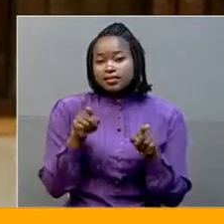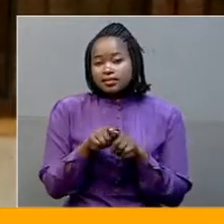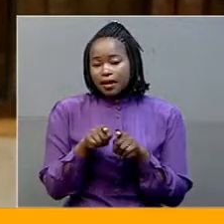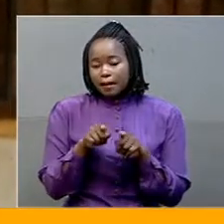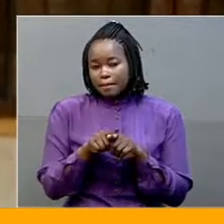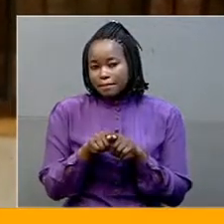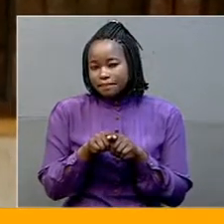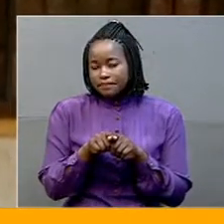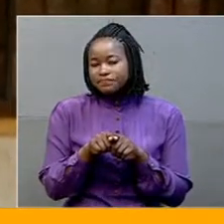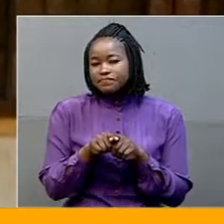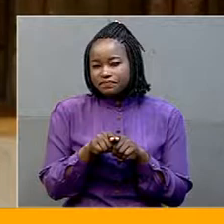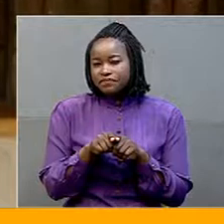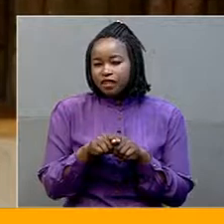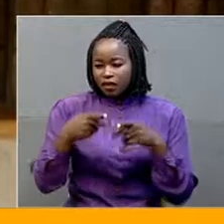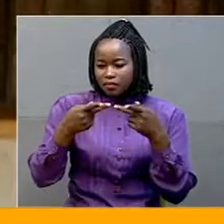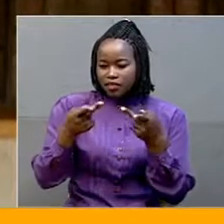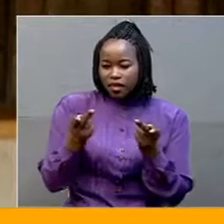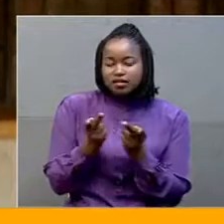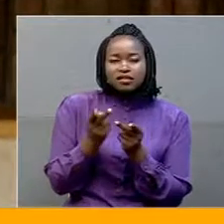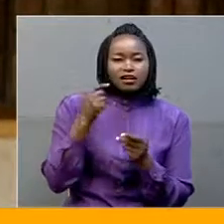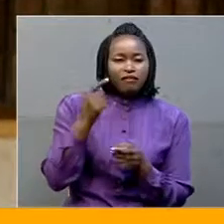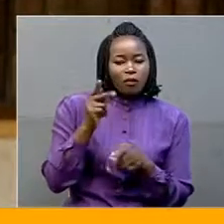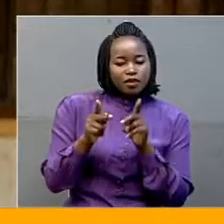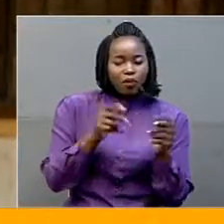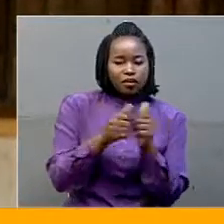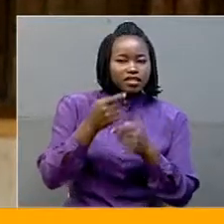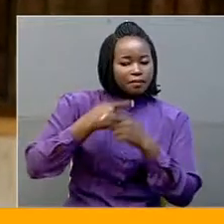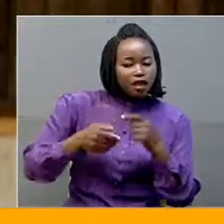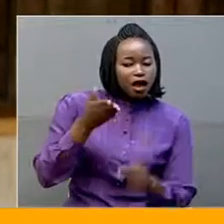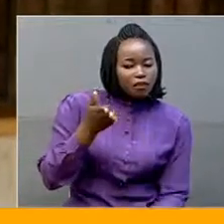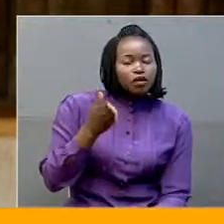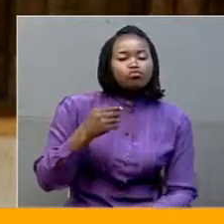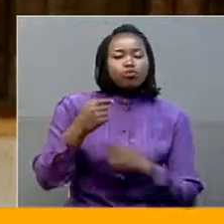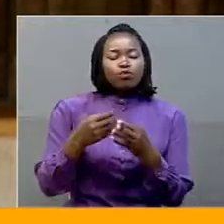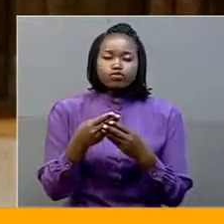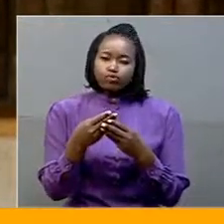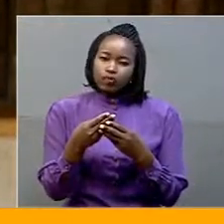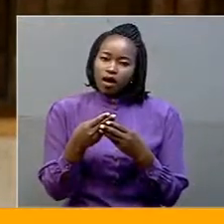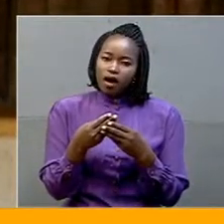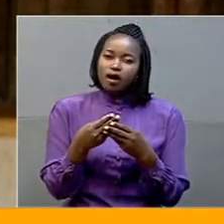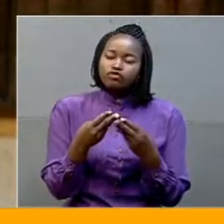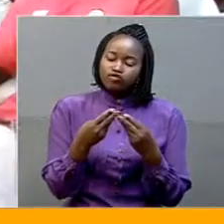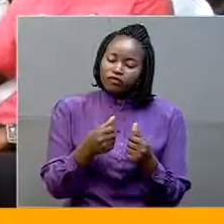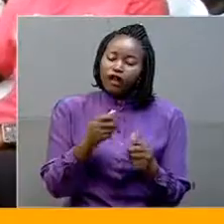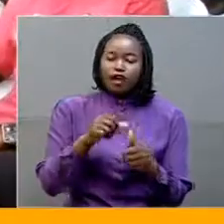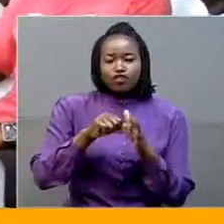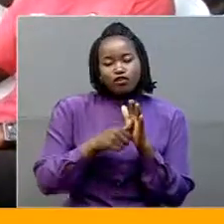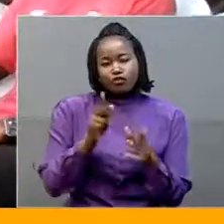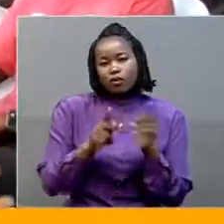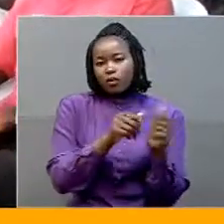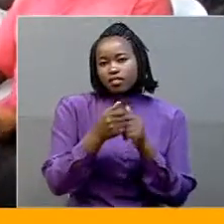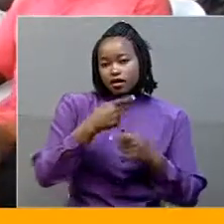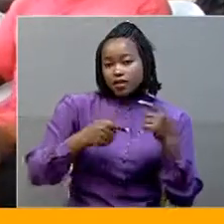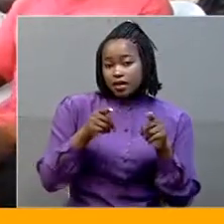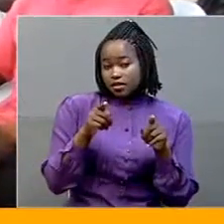with disabilities have been put in place so that they plowed the issues of people with disabilities. The Deputy